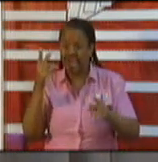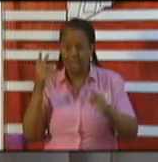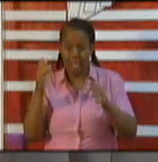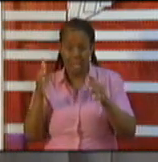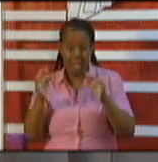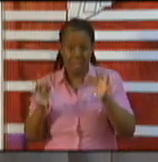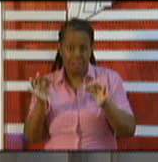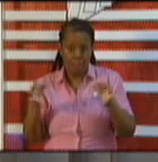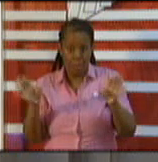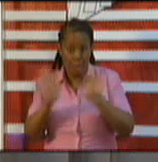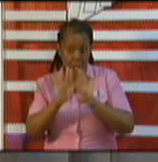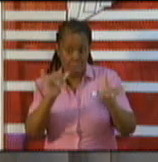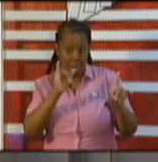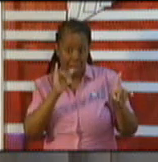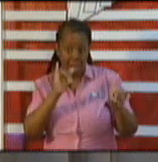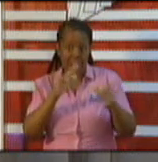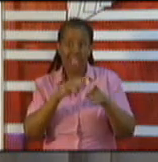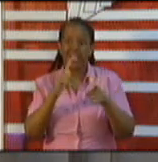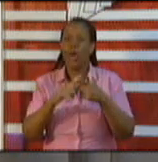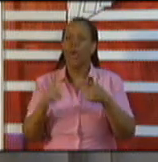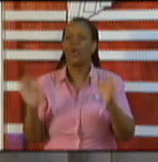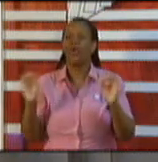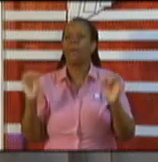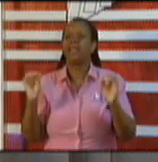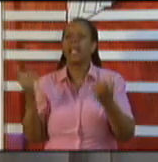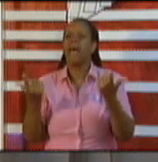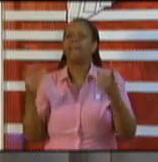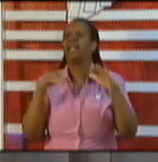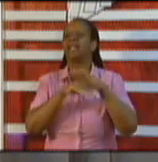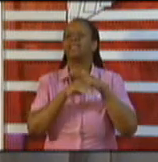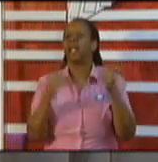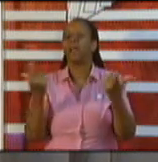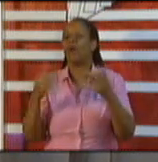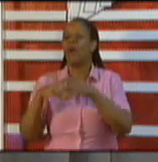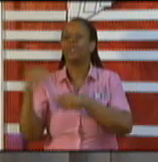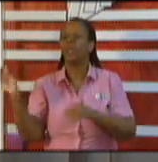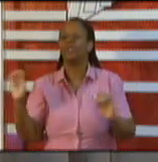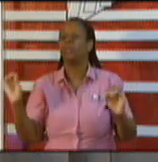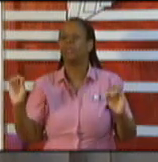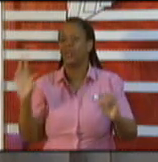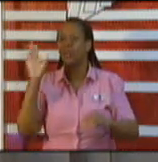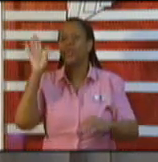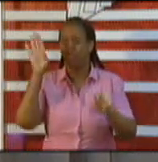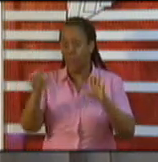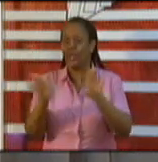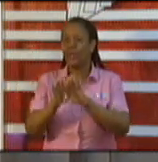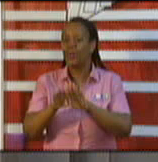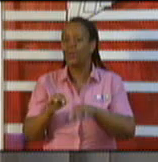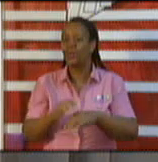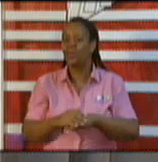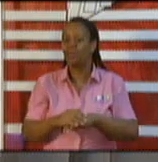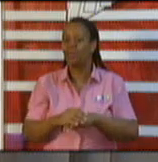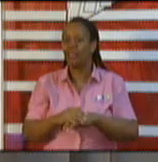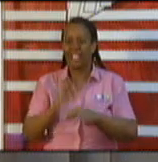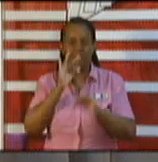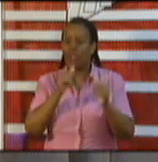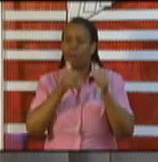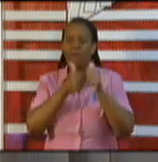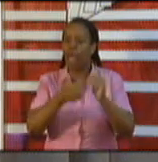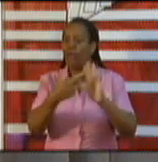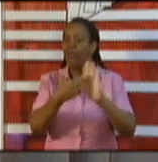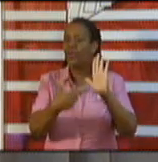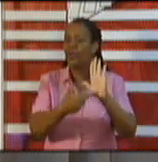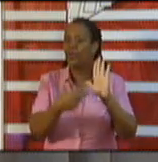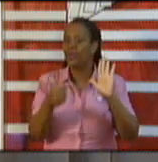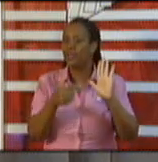prevent those congregations of people outside who are going to be in breach of the regulations once there's more than 25 of